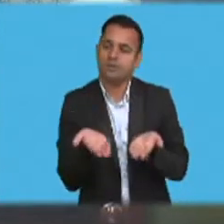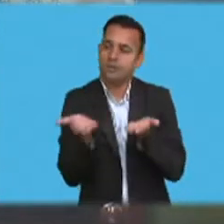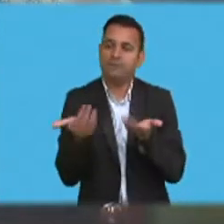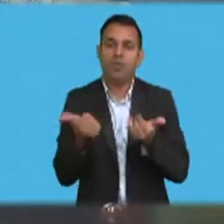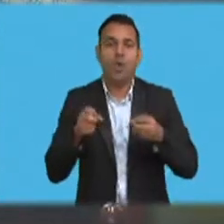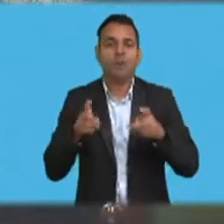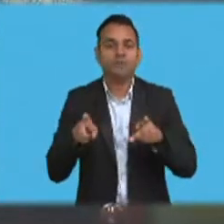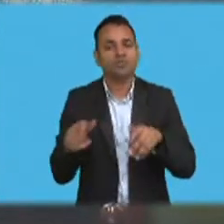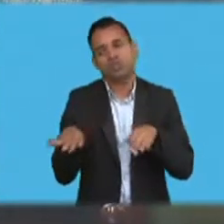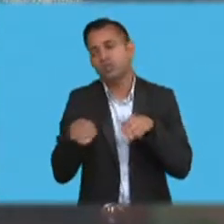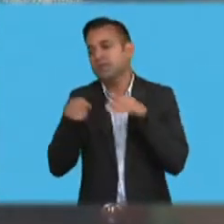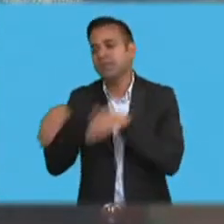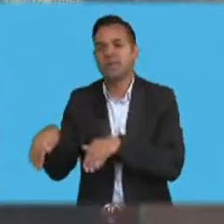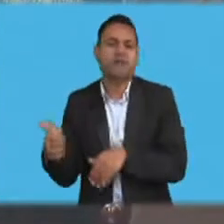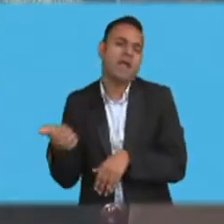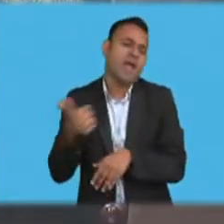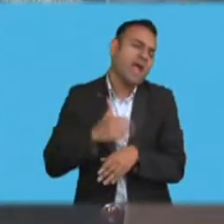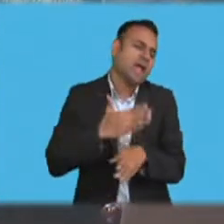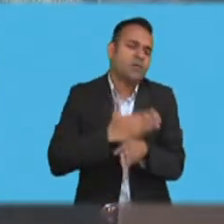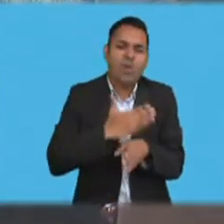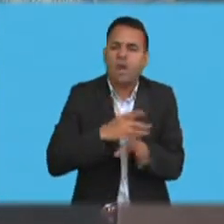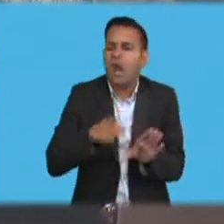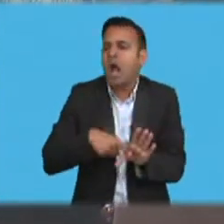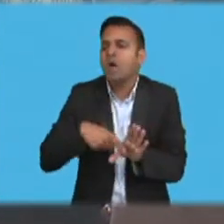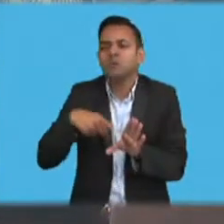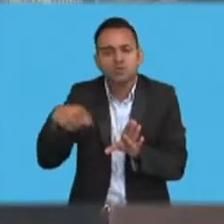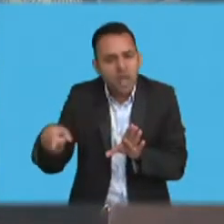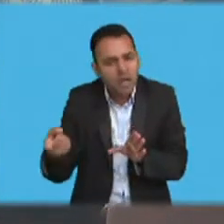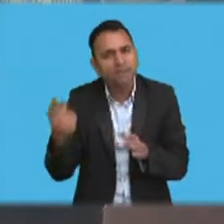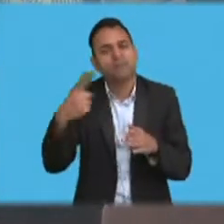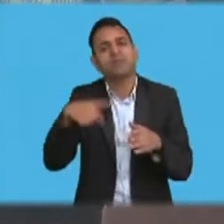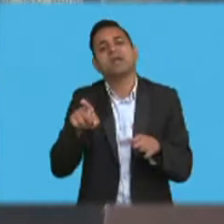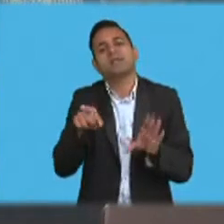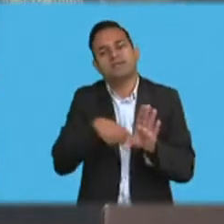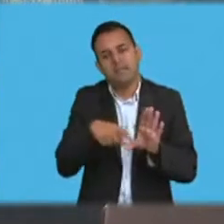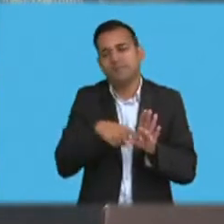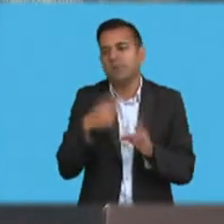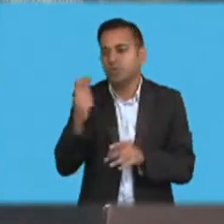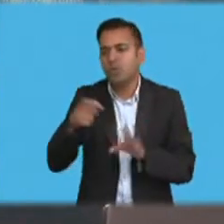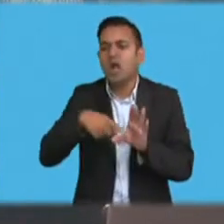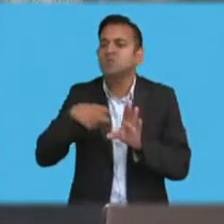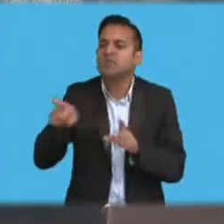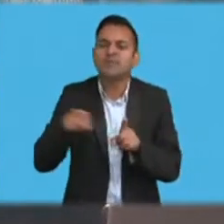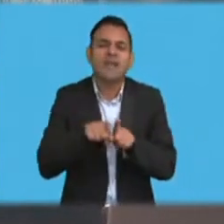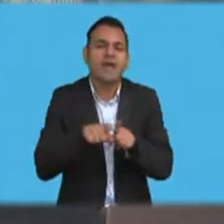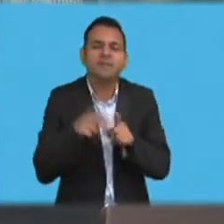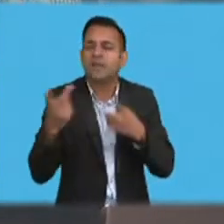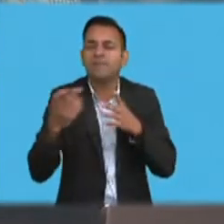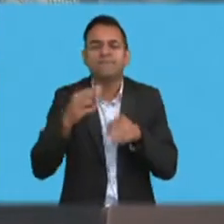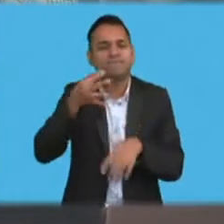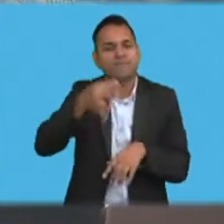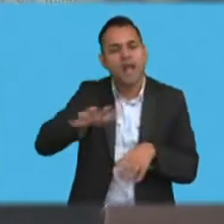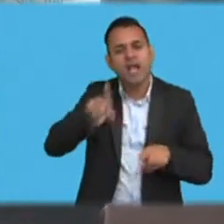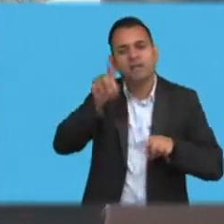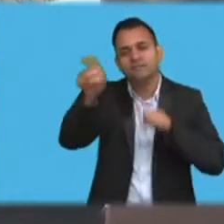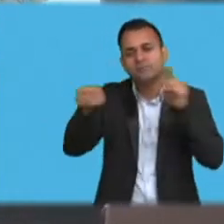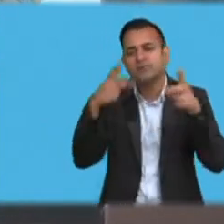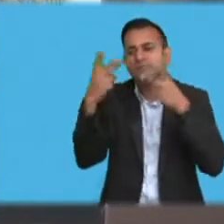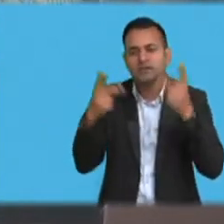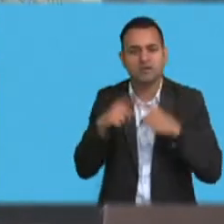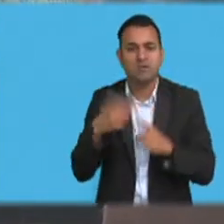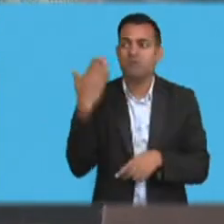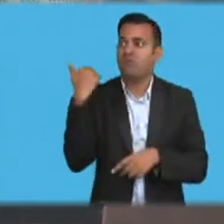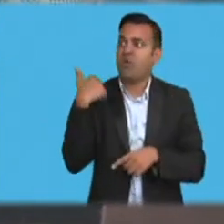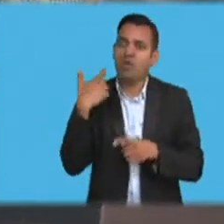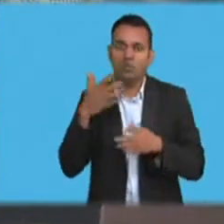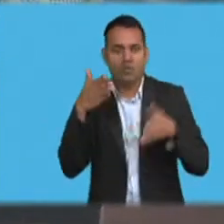field work that males would usually undertake in the past. The Ministry through different projects also encourage